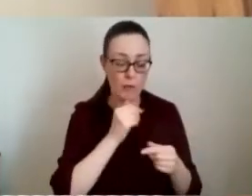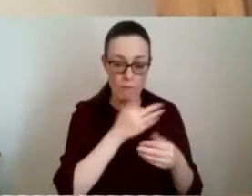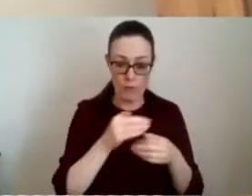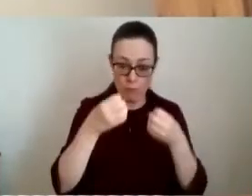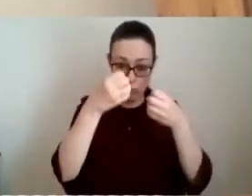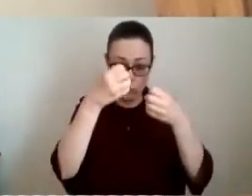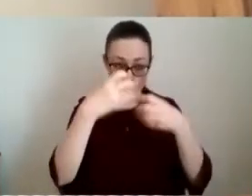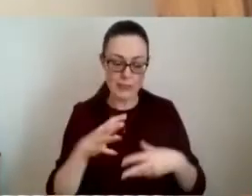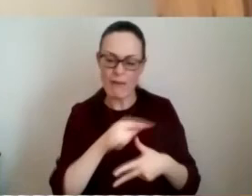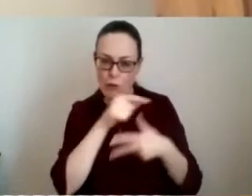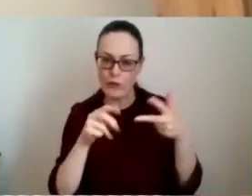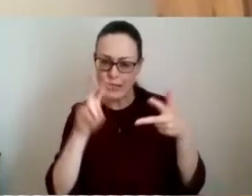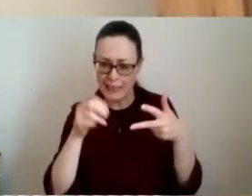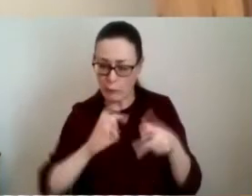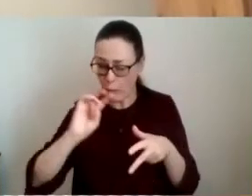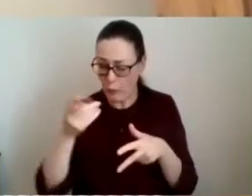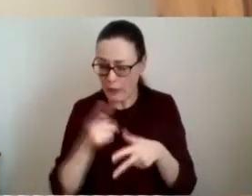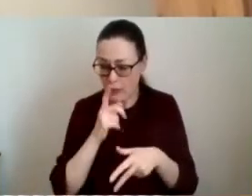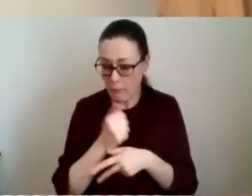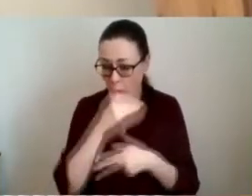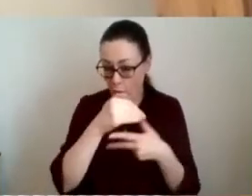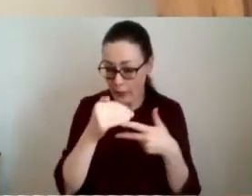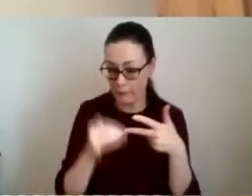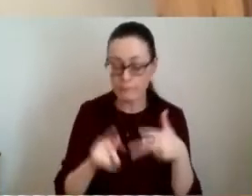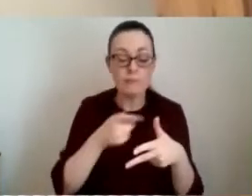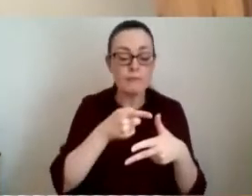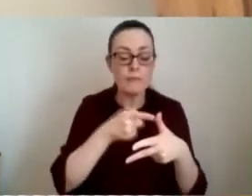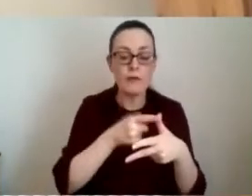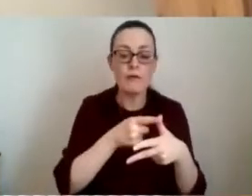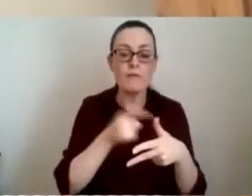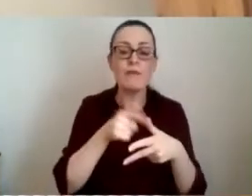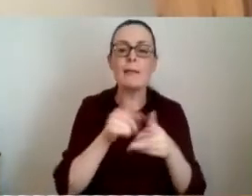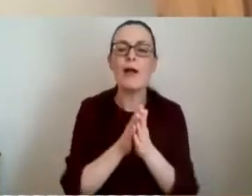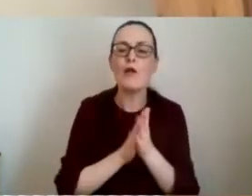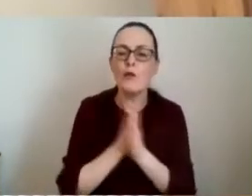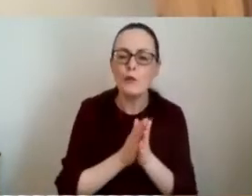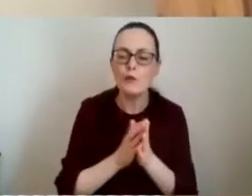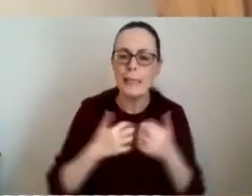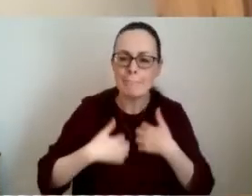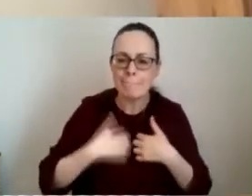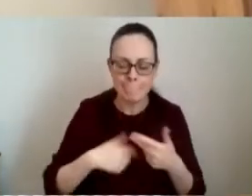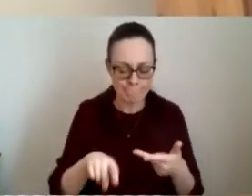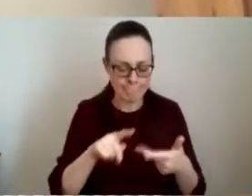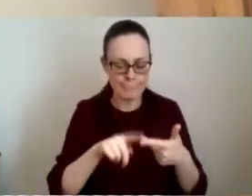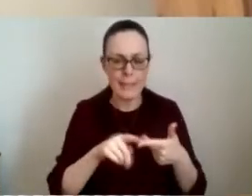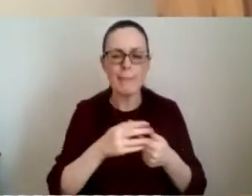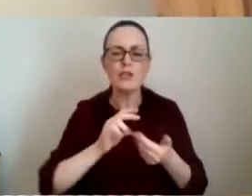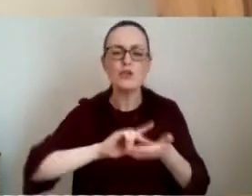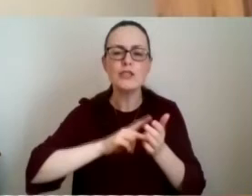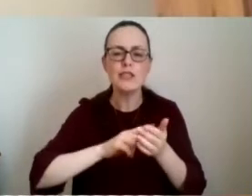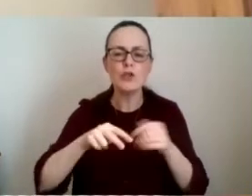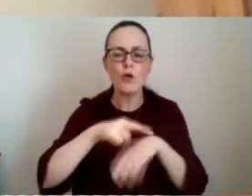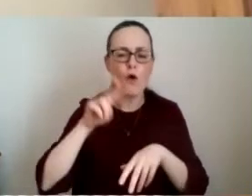emerged and i just very quickly wanted to reflect on those number one was around enthusiasm the second one was about a strategic overview